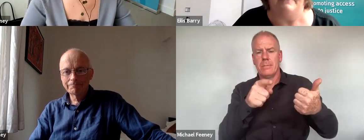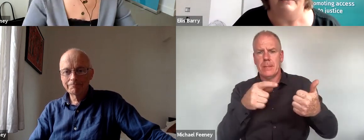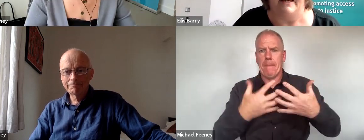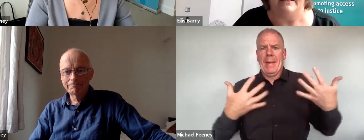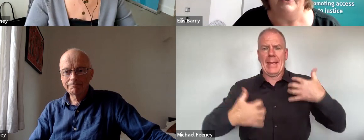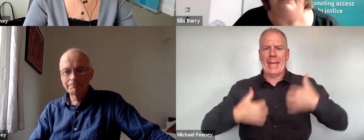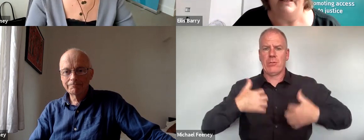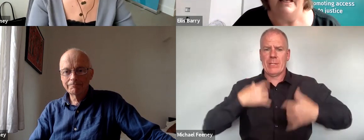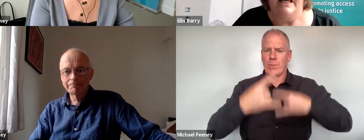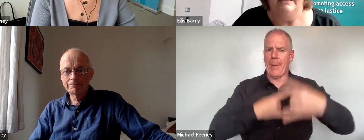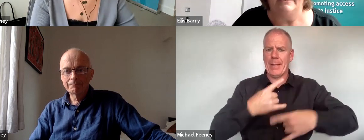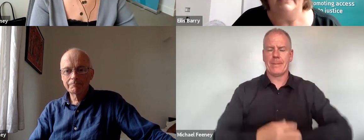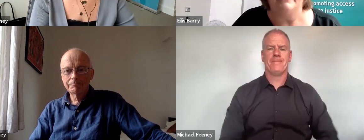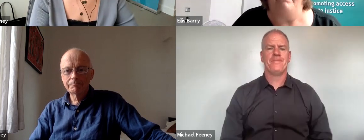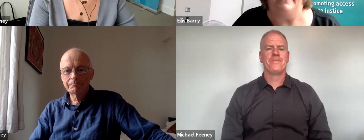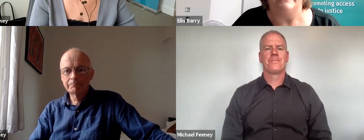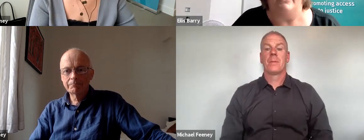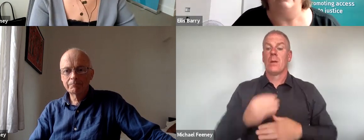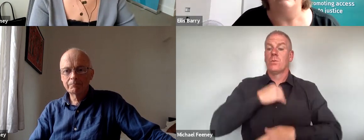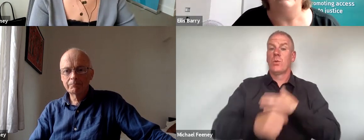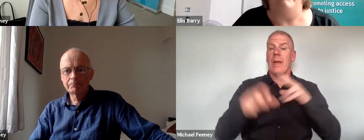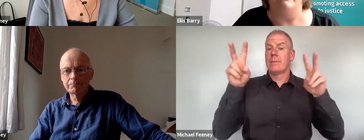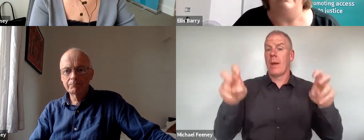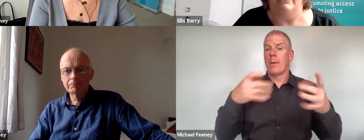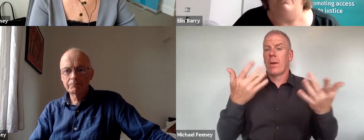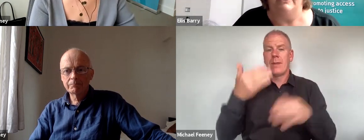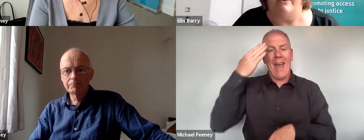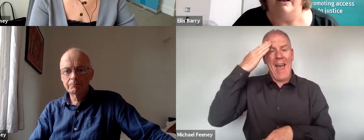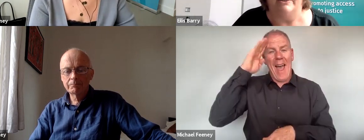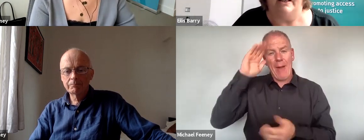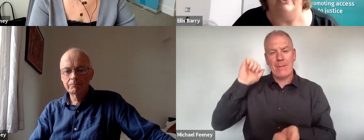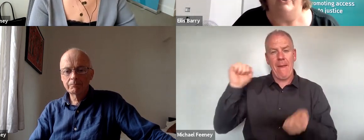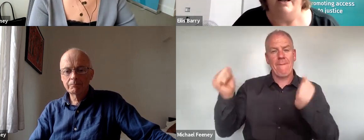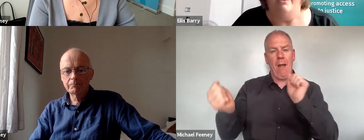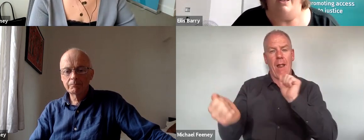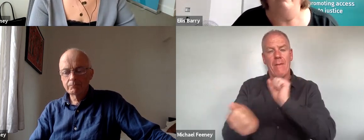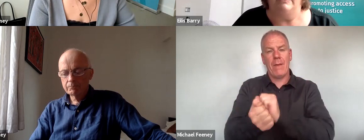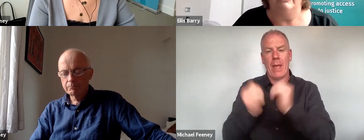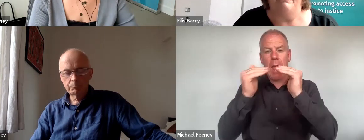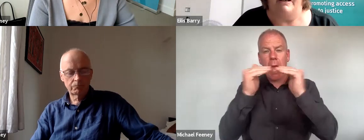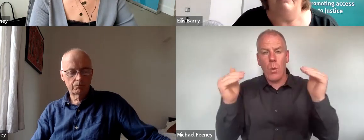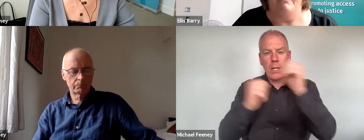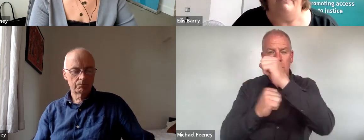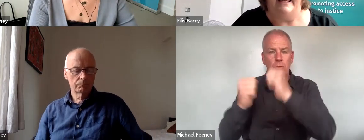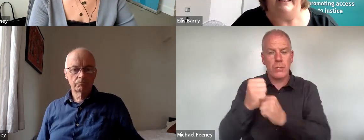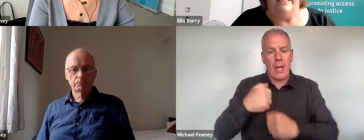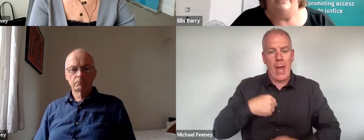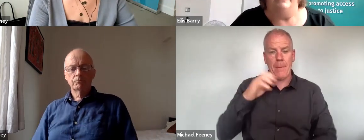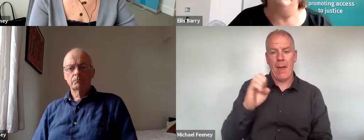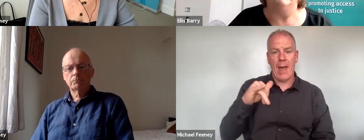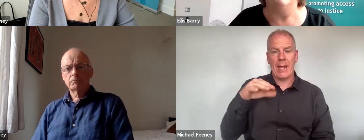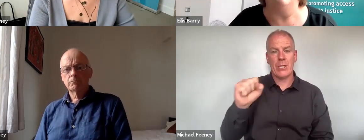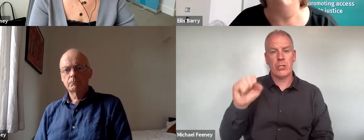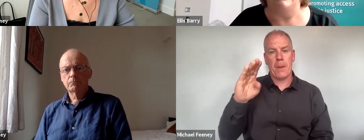in this event. Today's topic is Ireland's evolving equality architecture. I'm Eilish Barry from FLAC